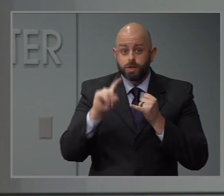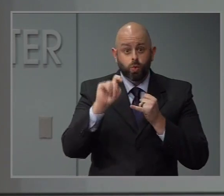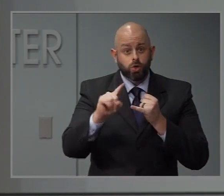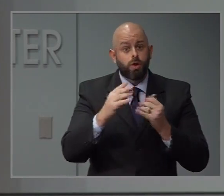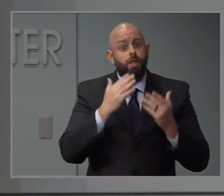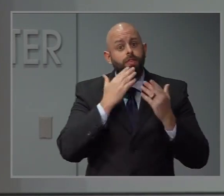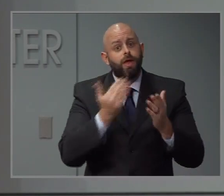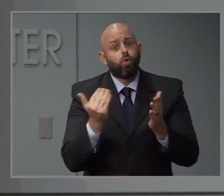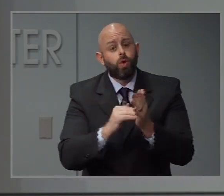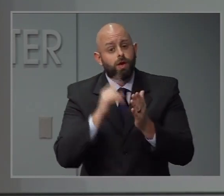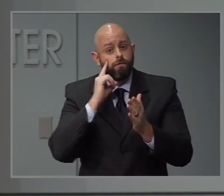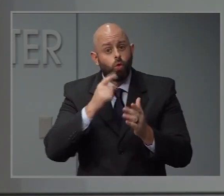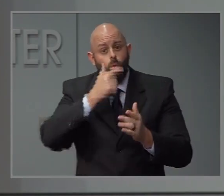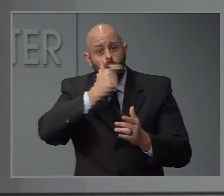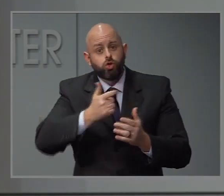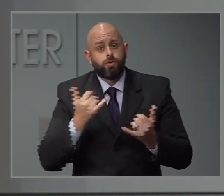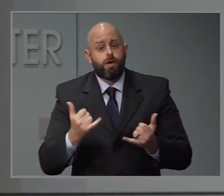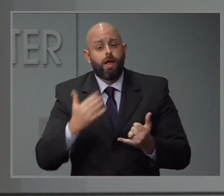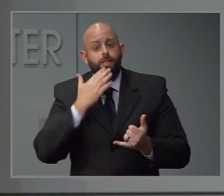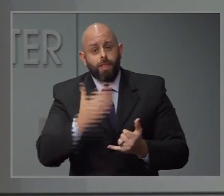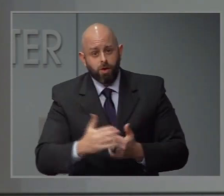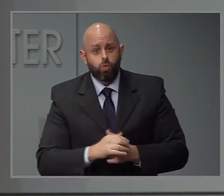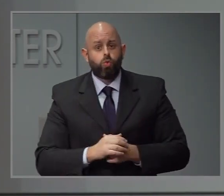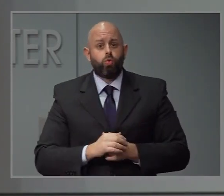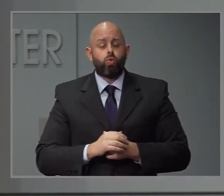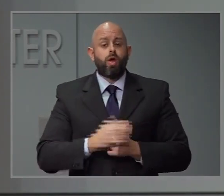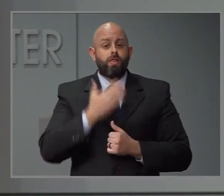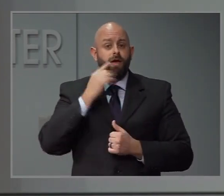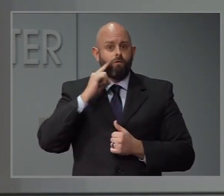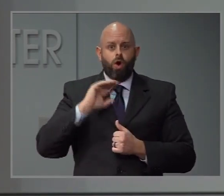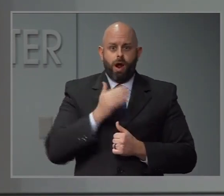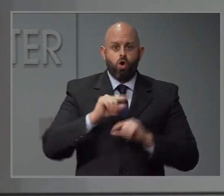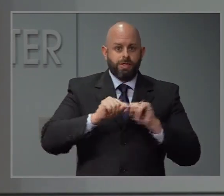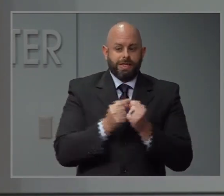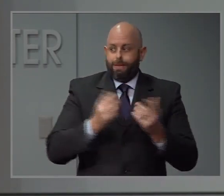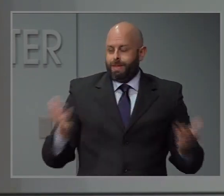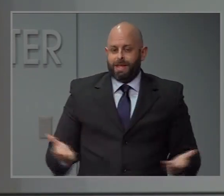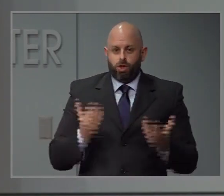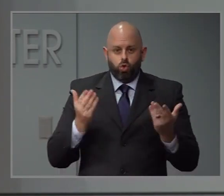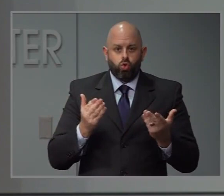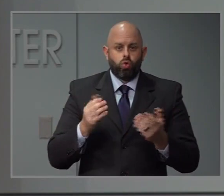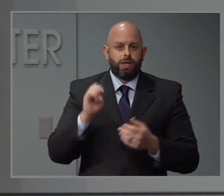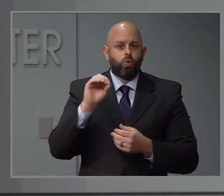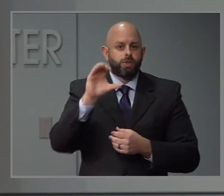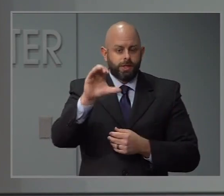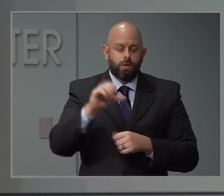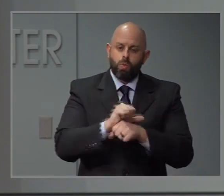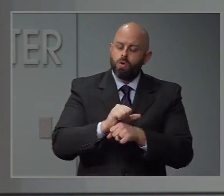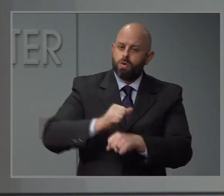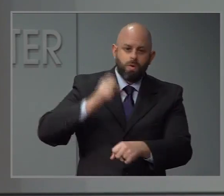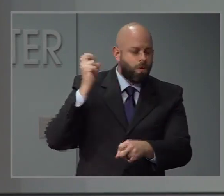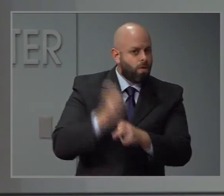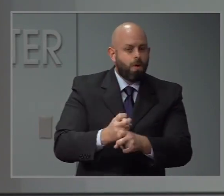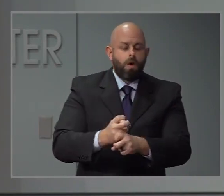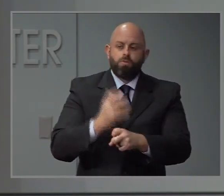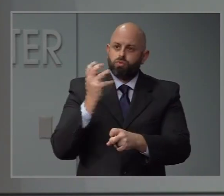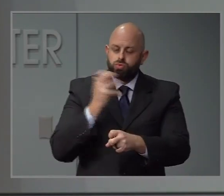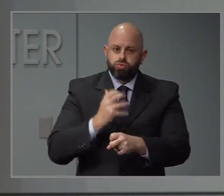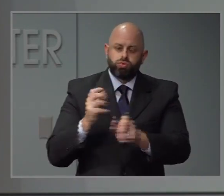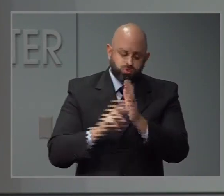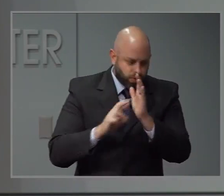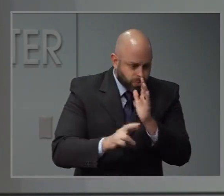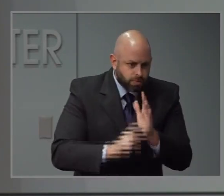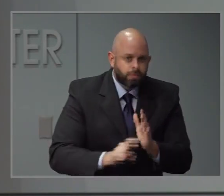thank everyone again for tuning in. Thanks to our teams who have been working incredibly, incredibly hard to respond to not only